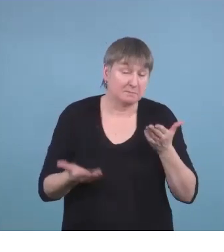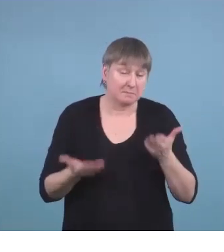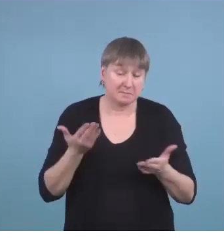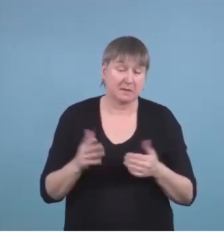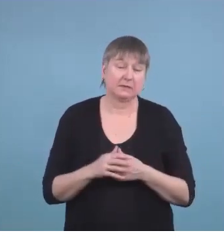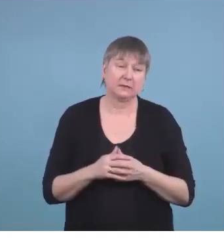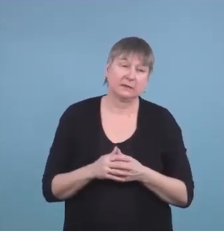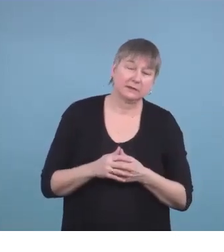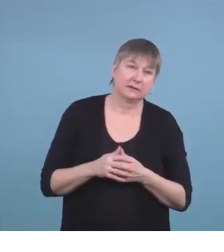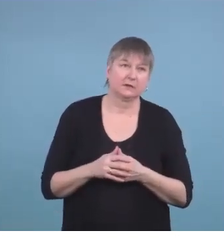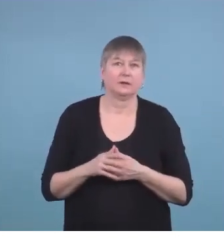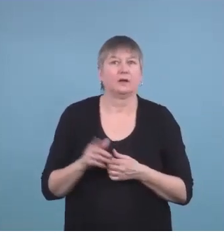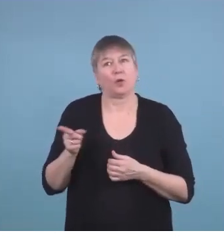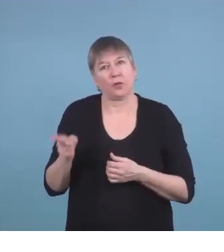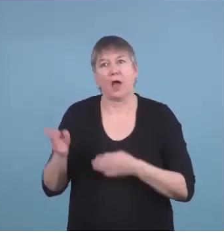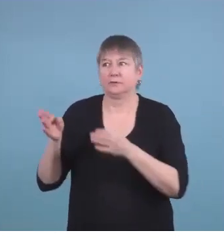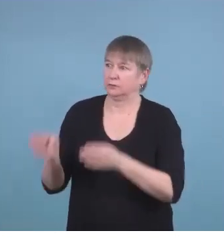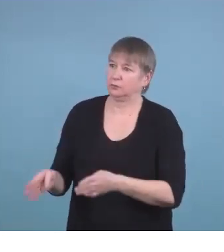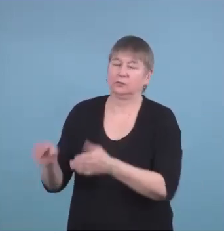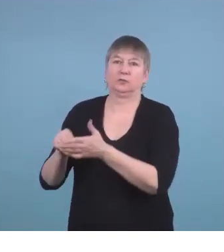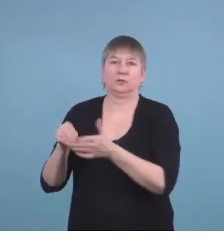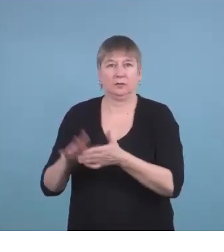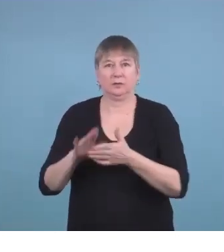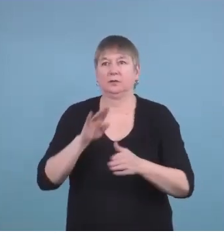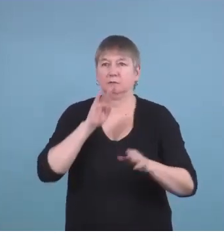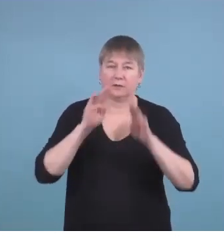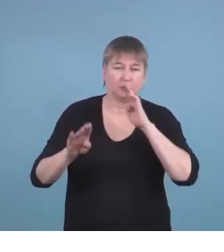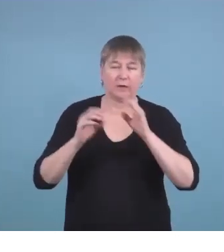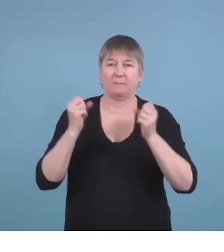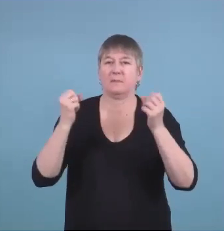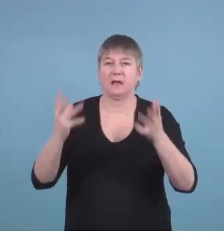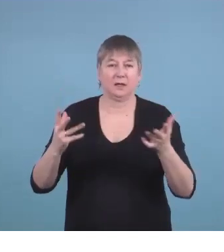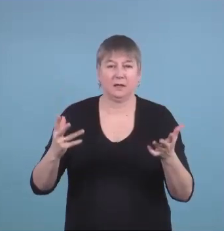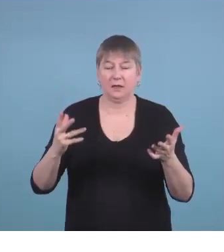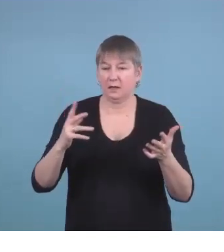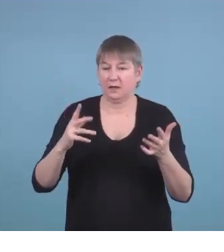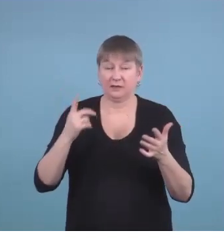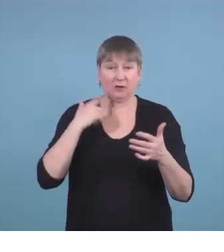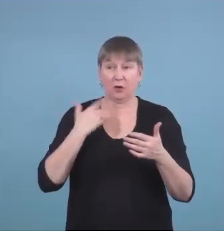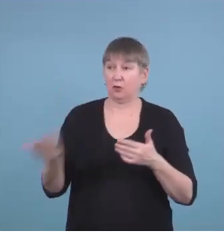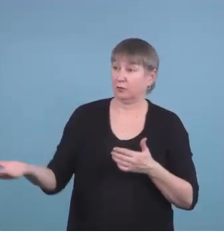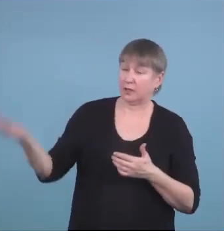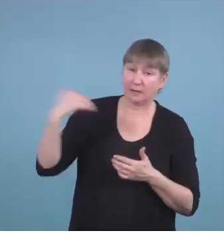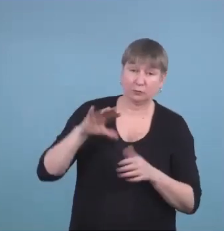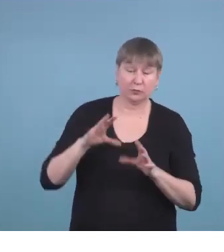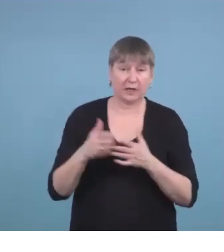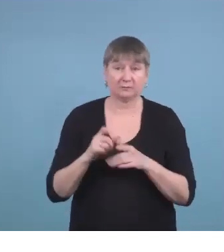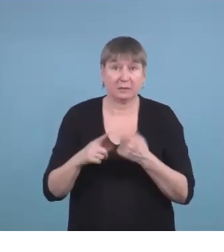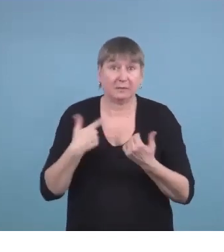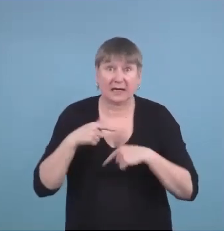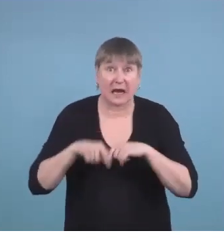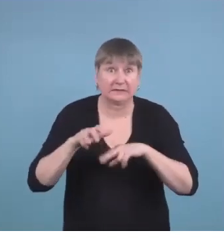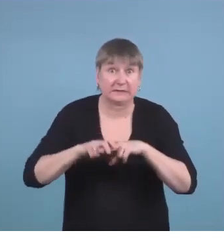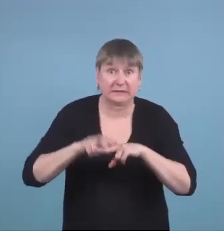really struggle with a lot of things so they can come in and not be able to sit in a class because they haven't